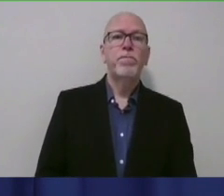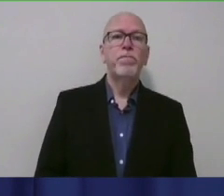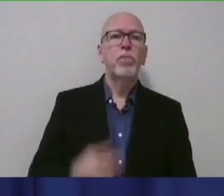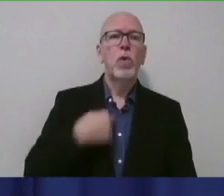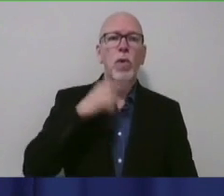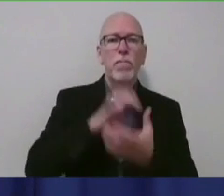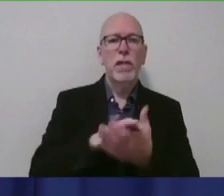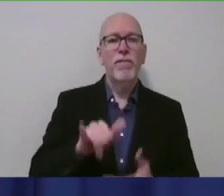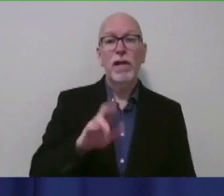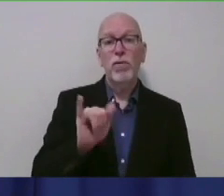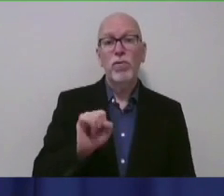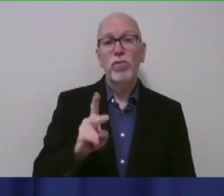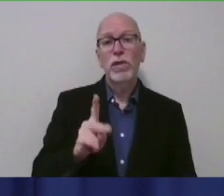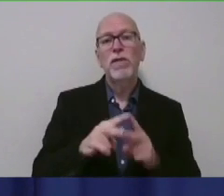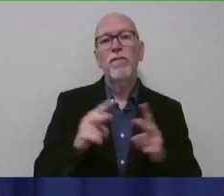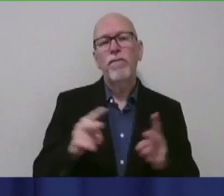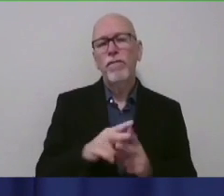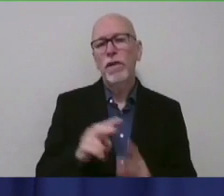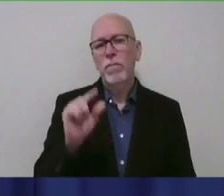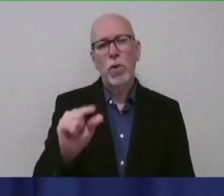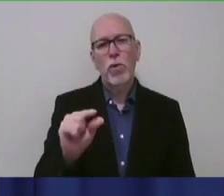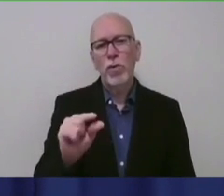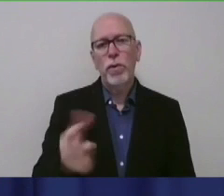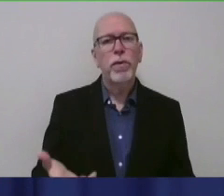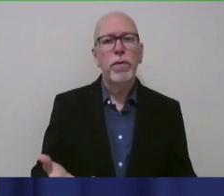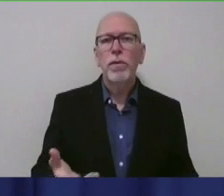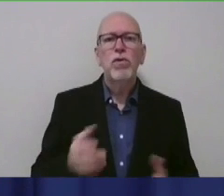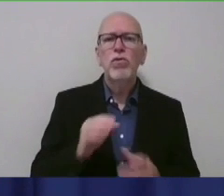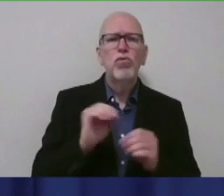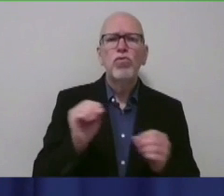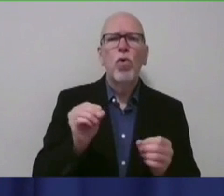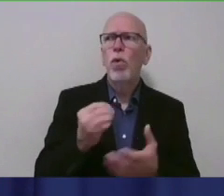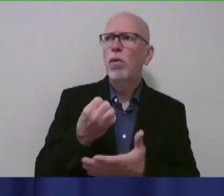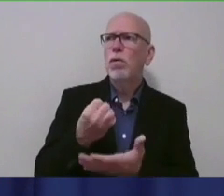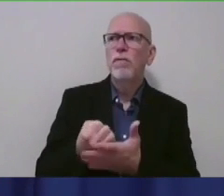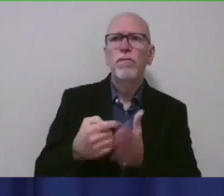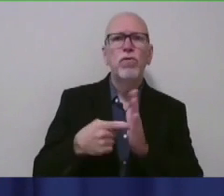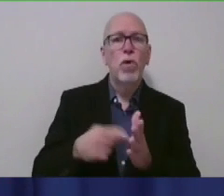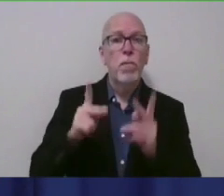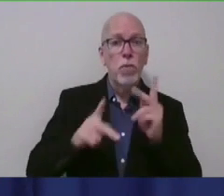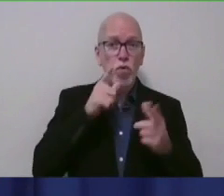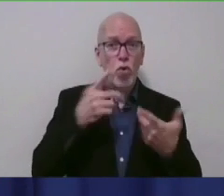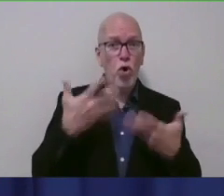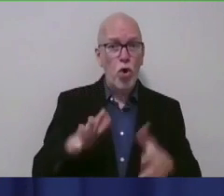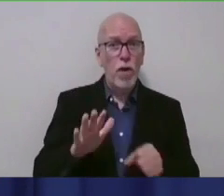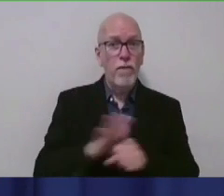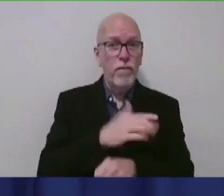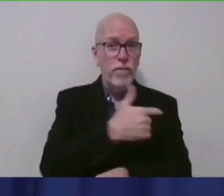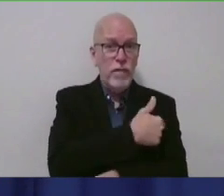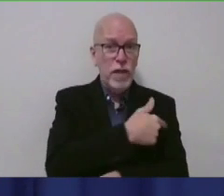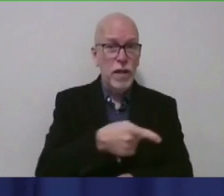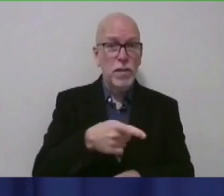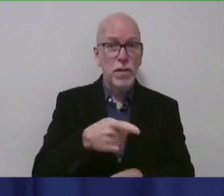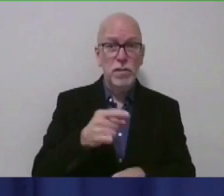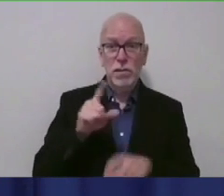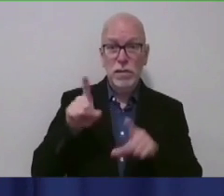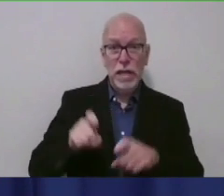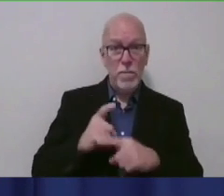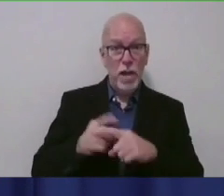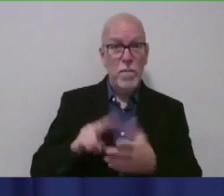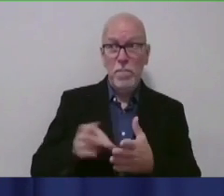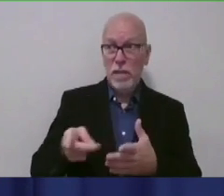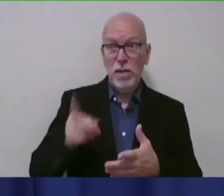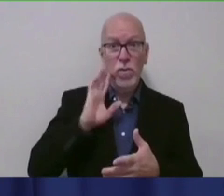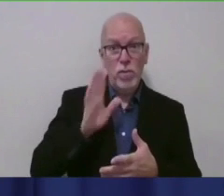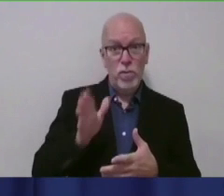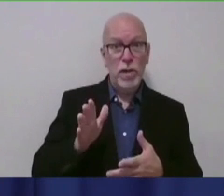is very, very low. There's no evidence to show, even though a person who's been fully vaccinated tests positive, that their virus is replicating